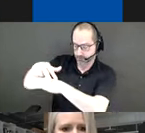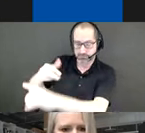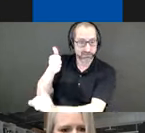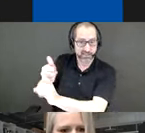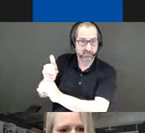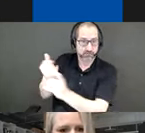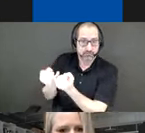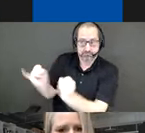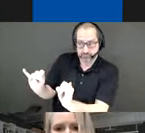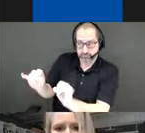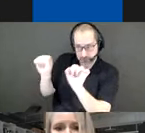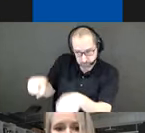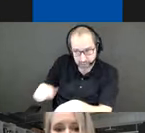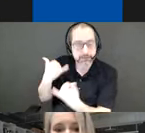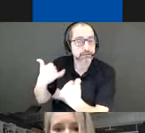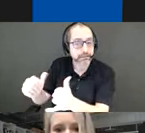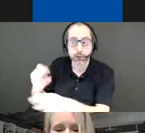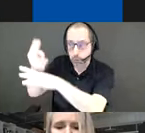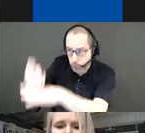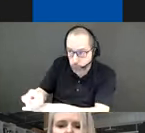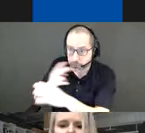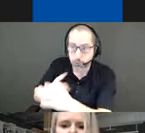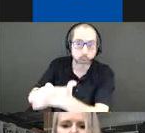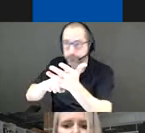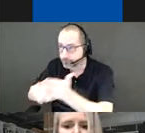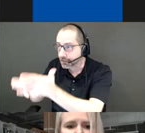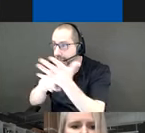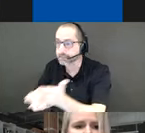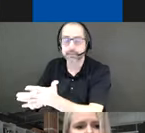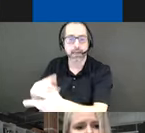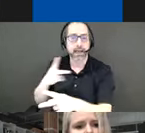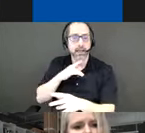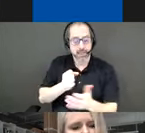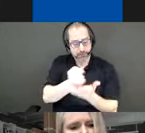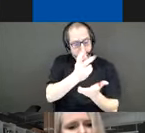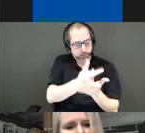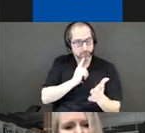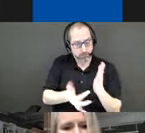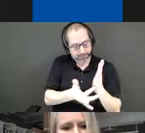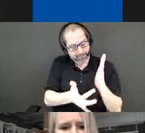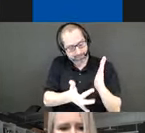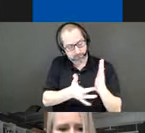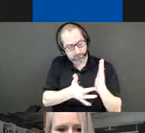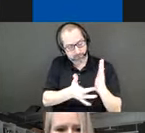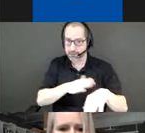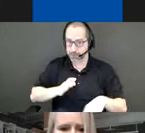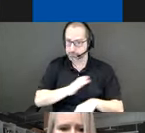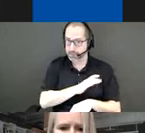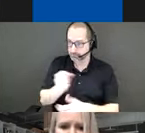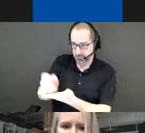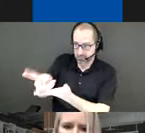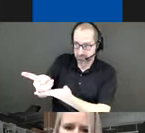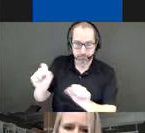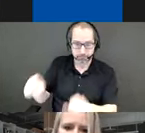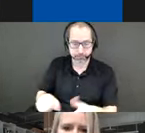for ongoing maintenance, and the vent treatment is keeping with the past installations approved by the Technical Advisory Committee. Number three, the booms can be